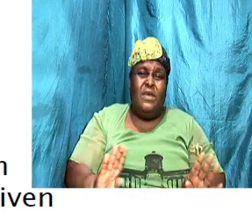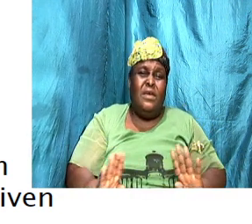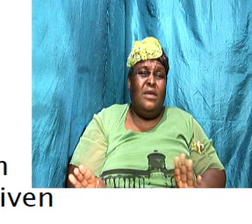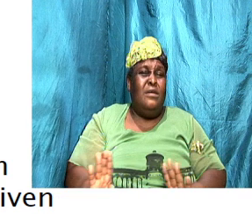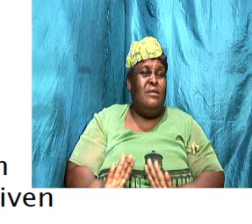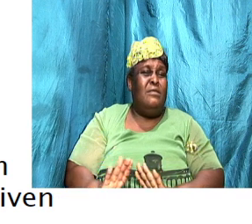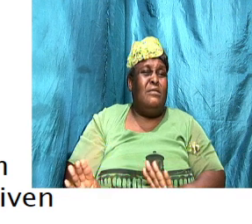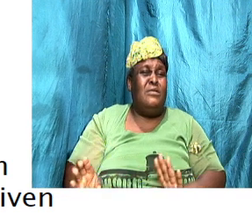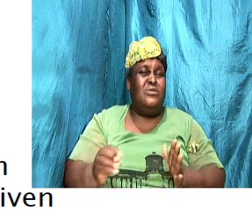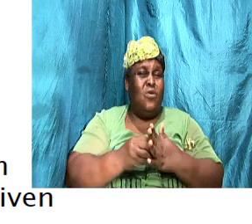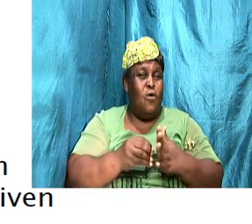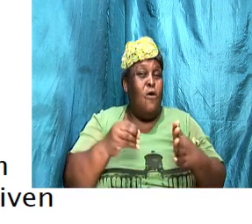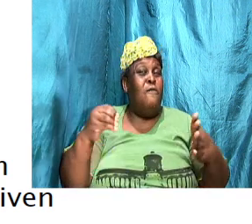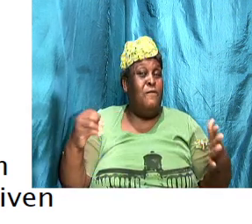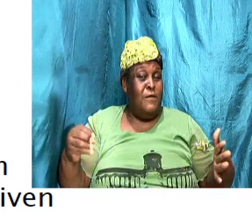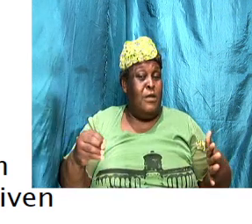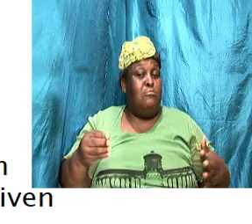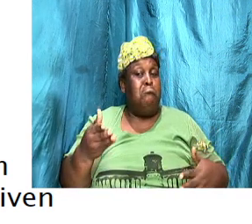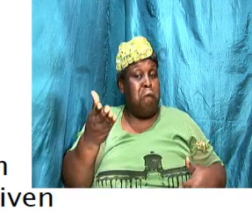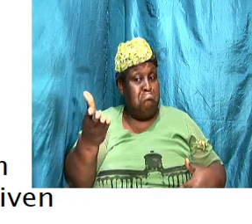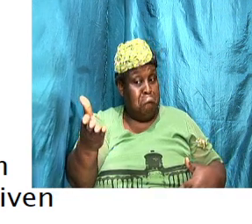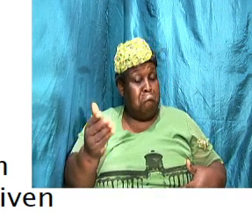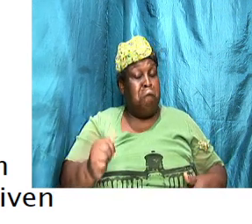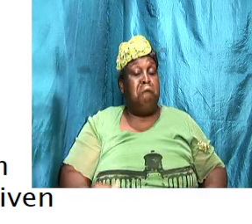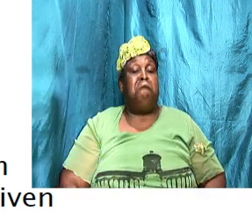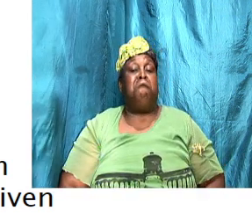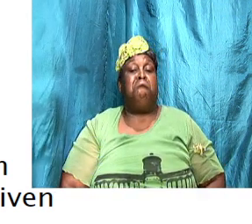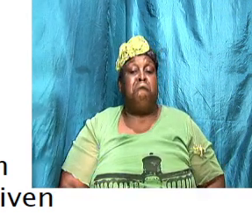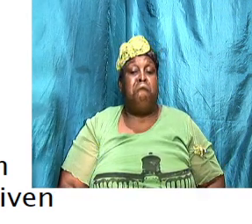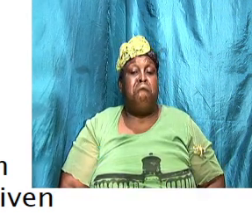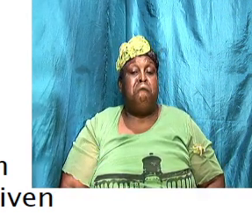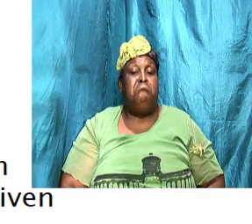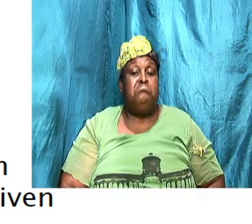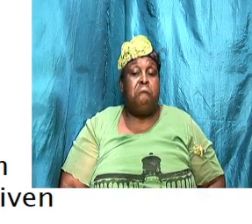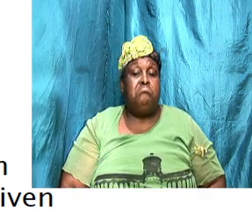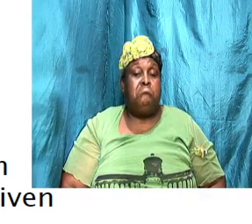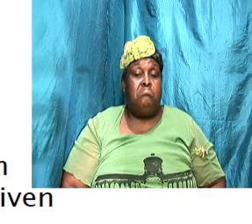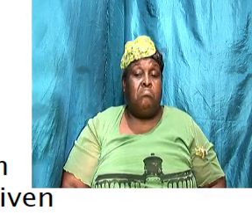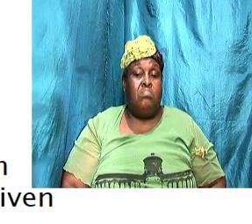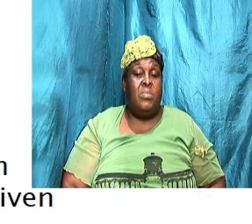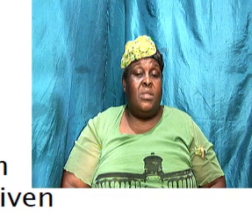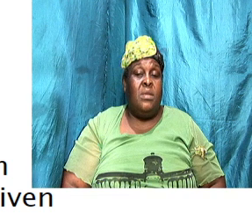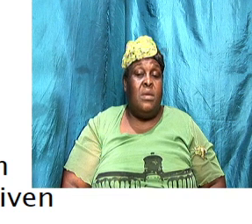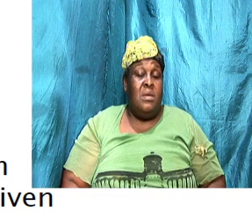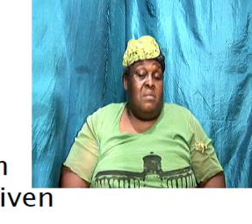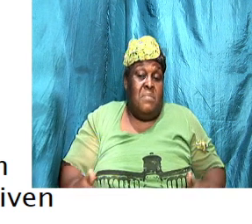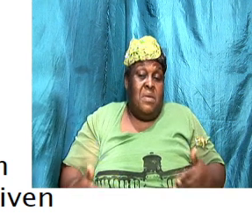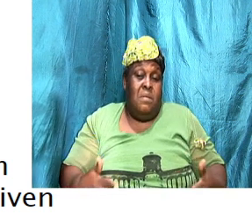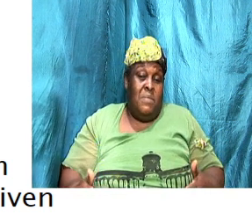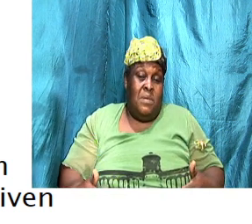that there might be factors you are not aware of.